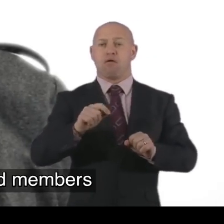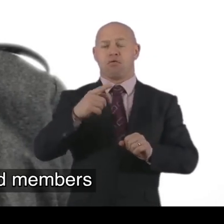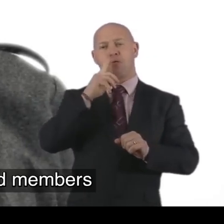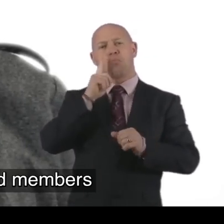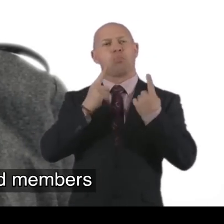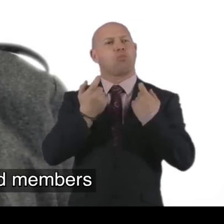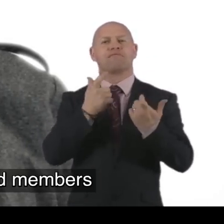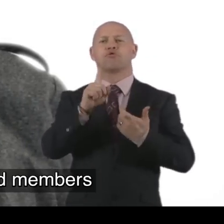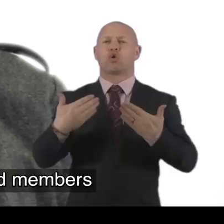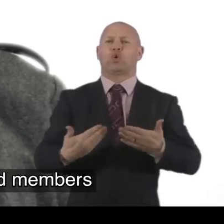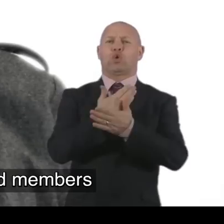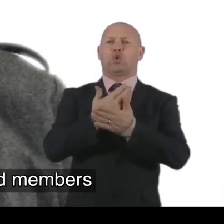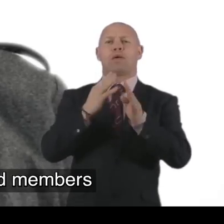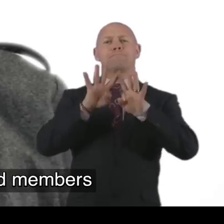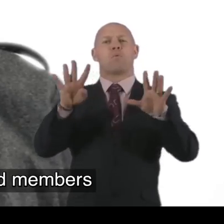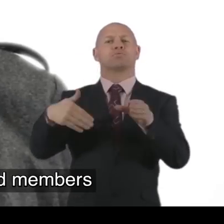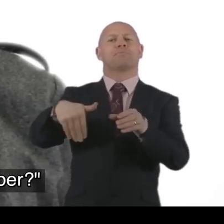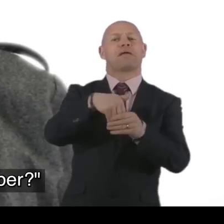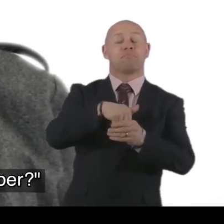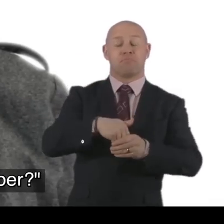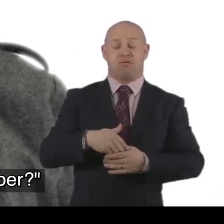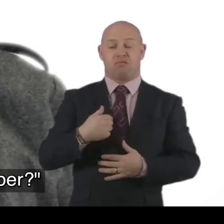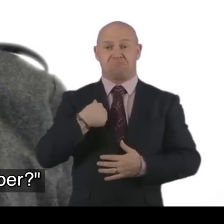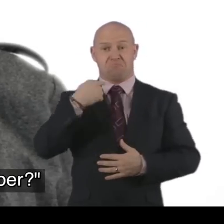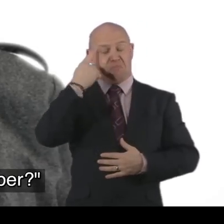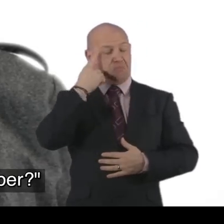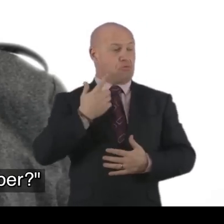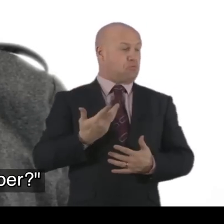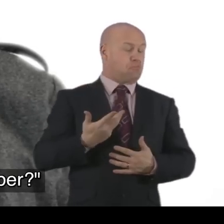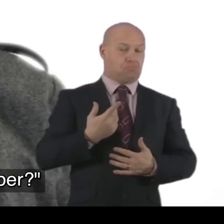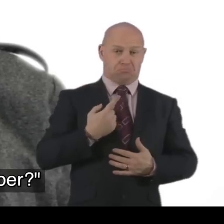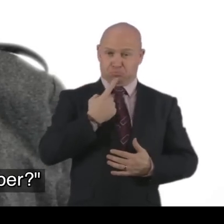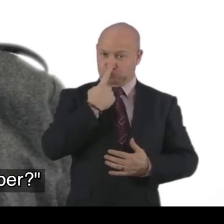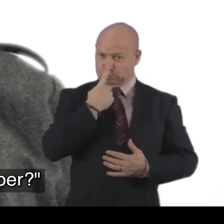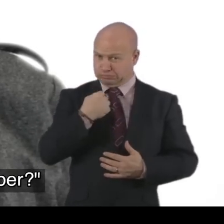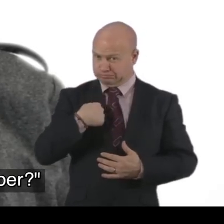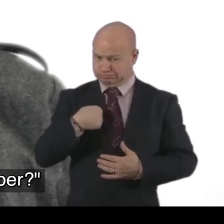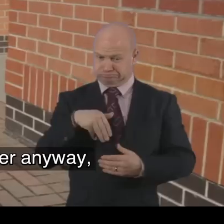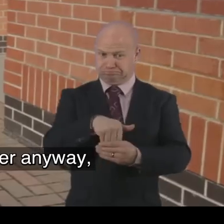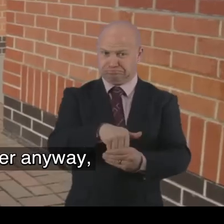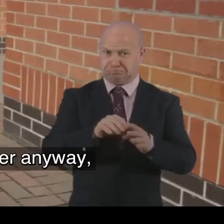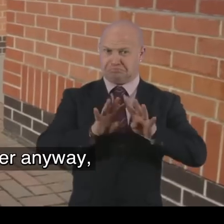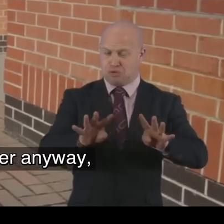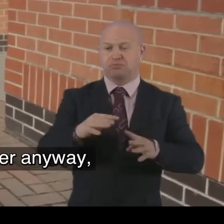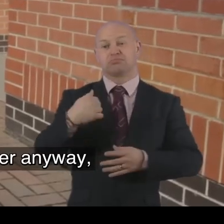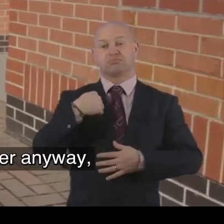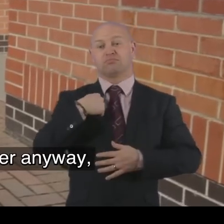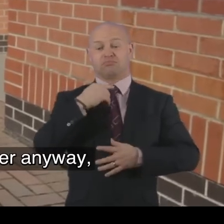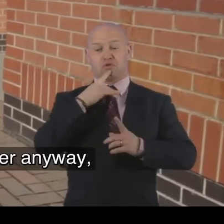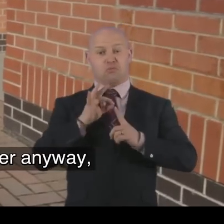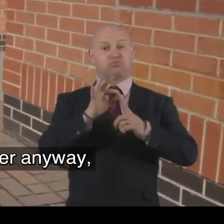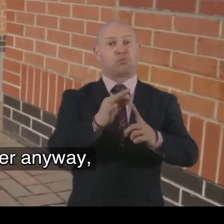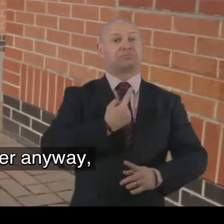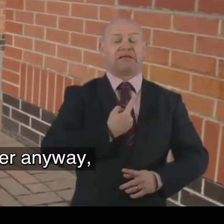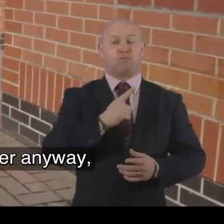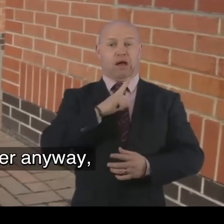for you board members. And I thought, can I be a board member? So I proposed myself because